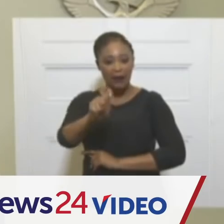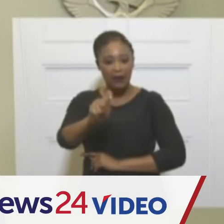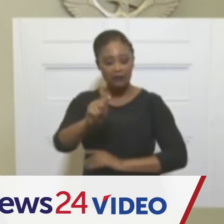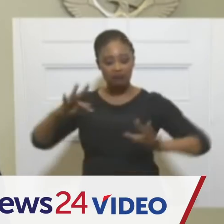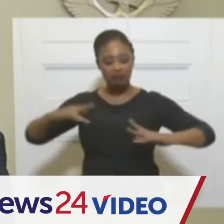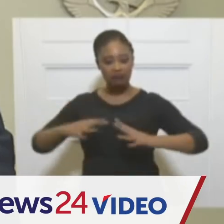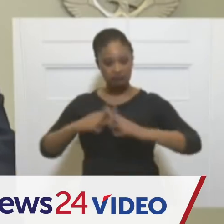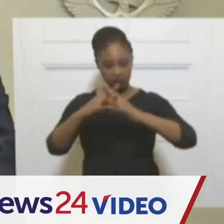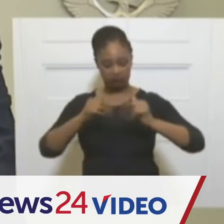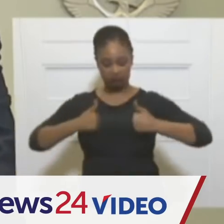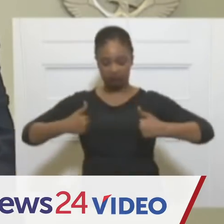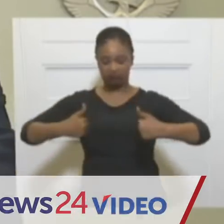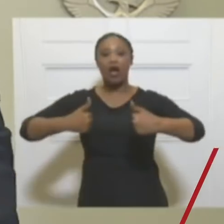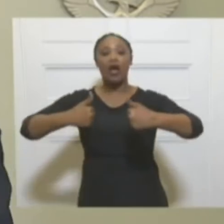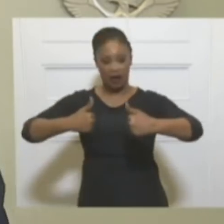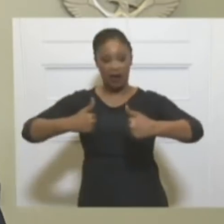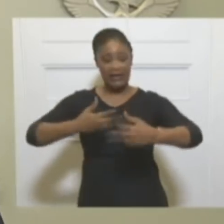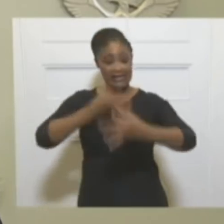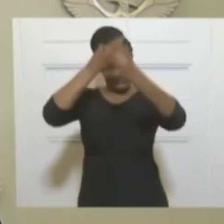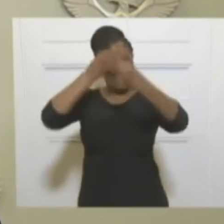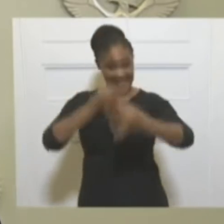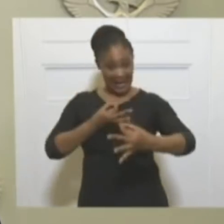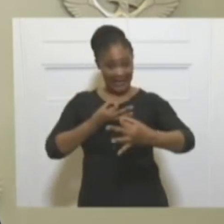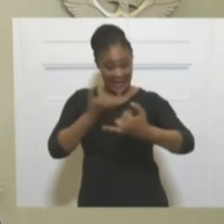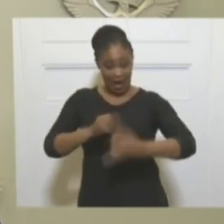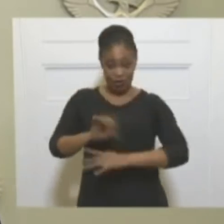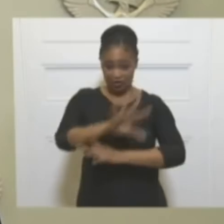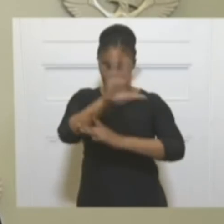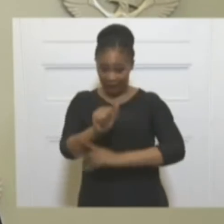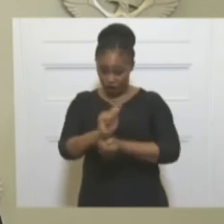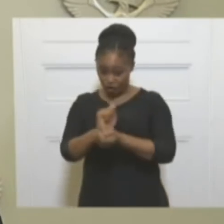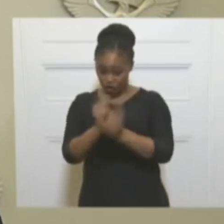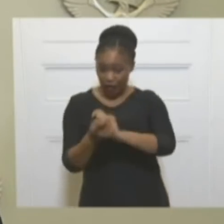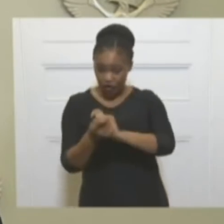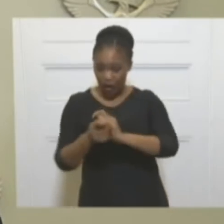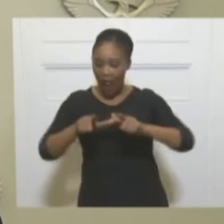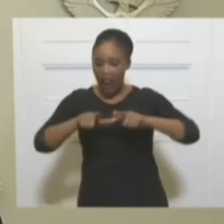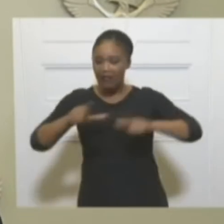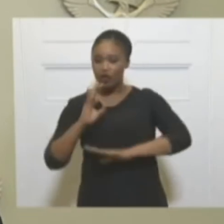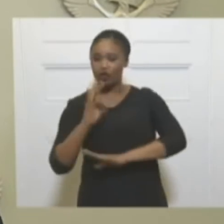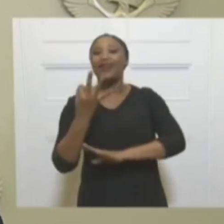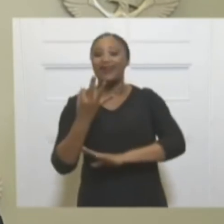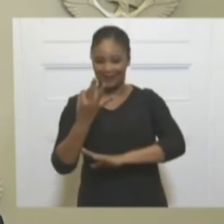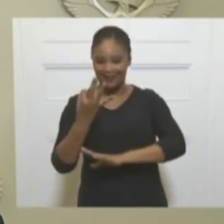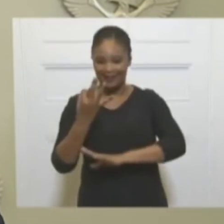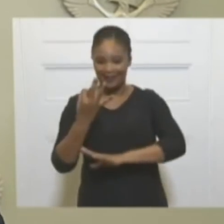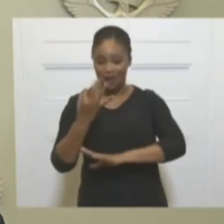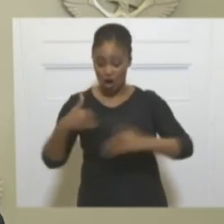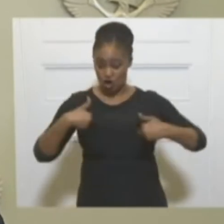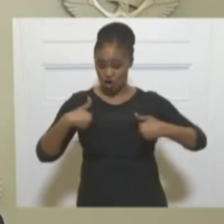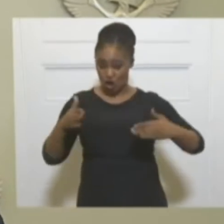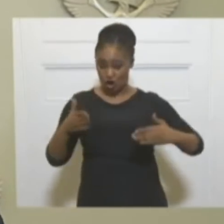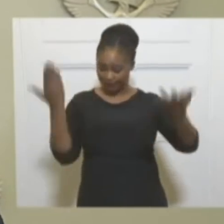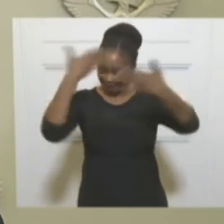on an adjusted Level 3 from Level 1, with immediate effect from